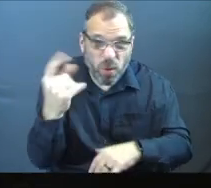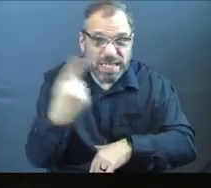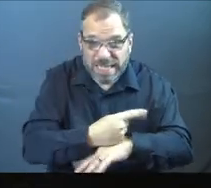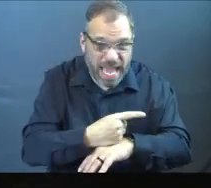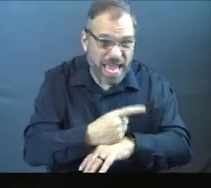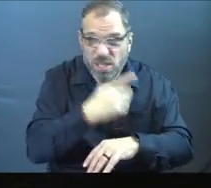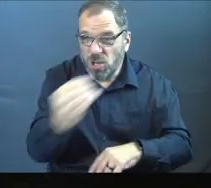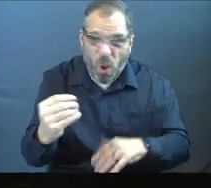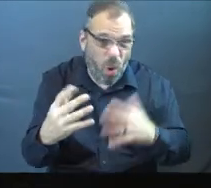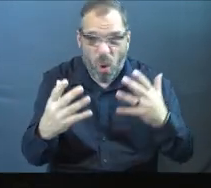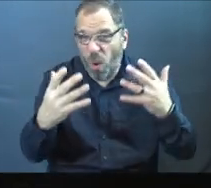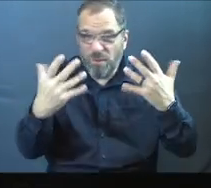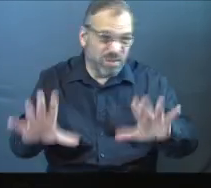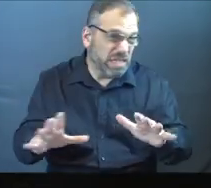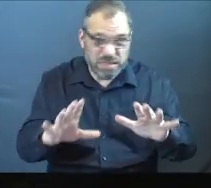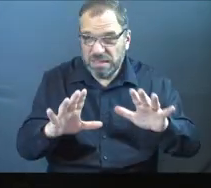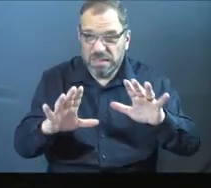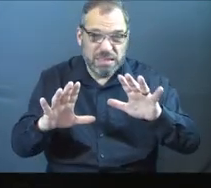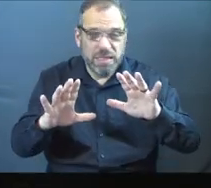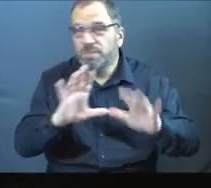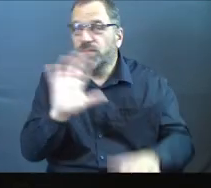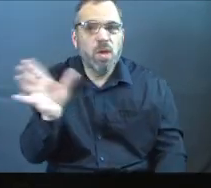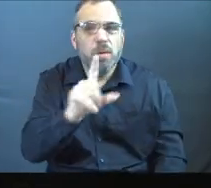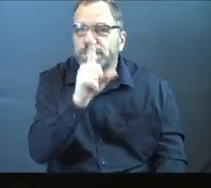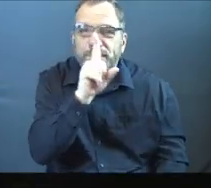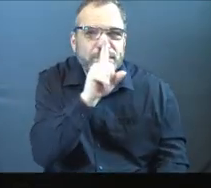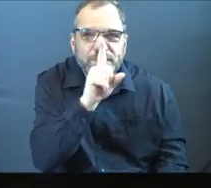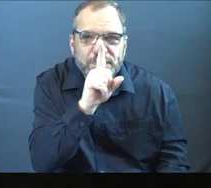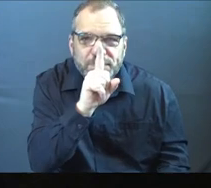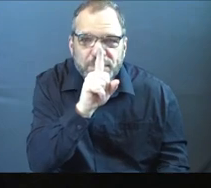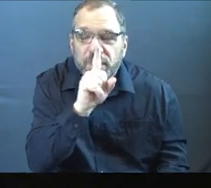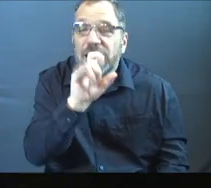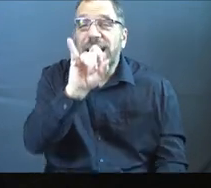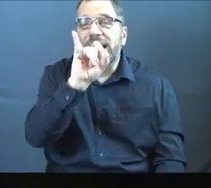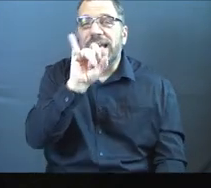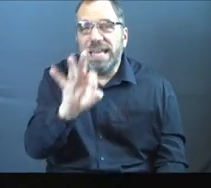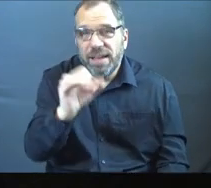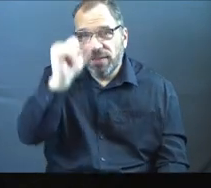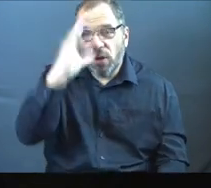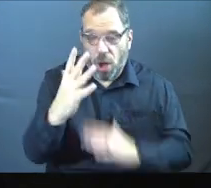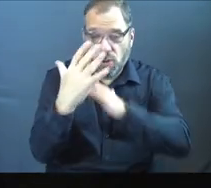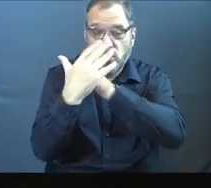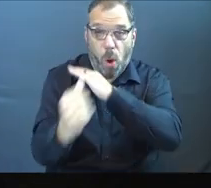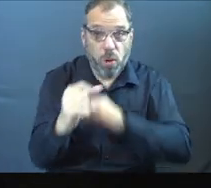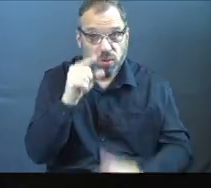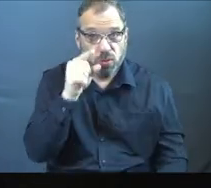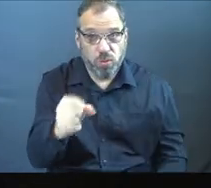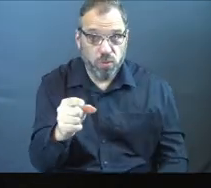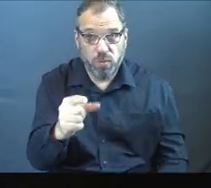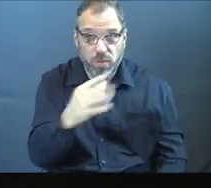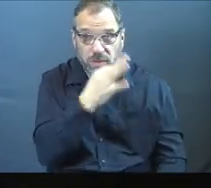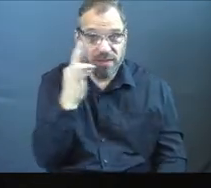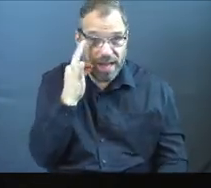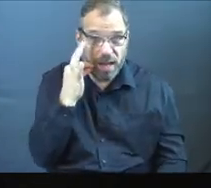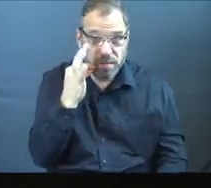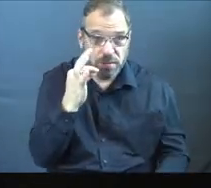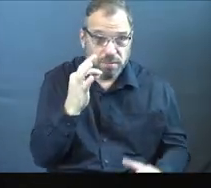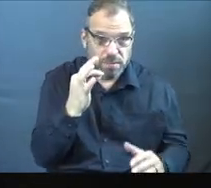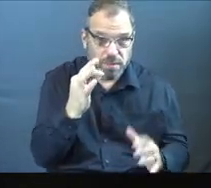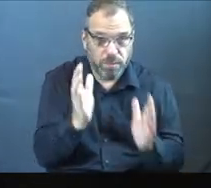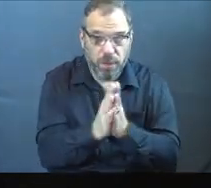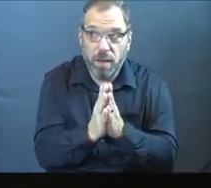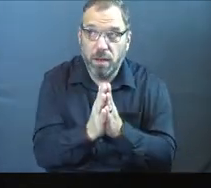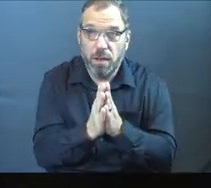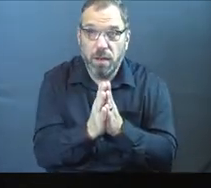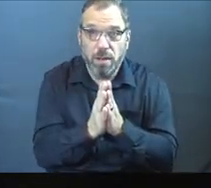I'll go to the refuge and just like, let's get after it. You know what I mean? So I'm not saying that. Okay. If God calls you prayer, you know,